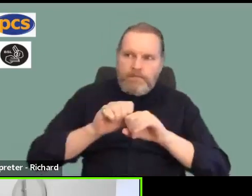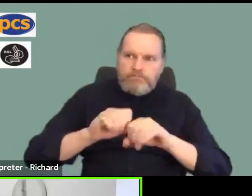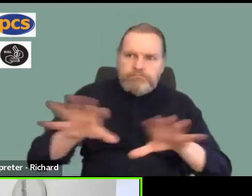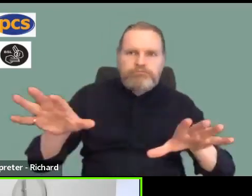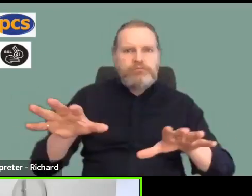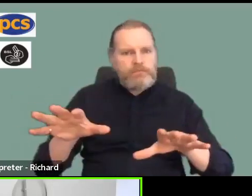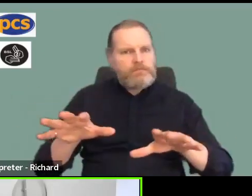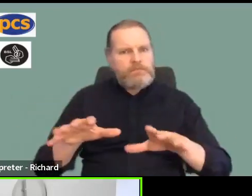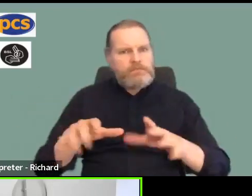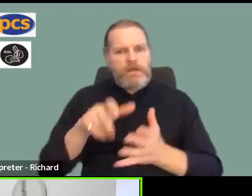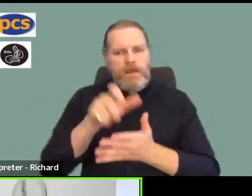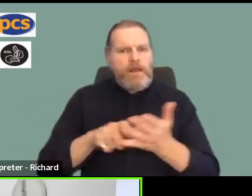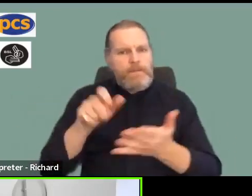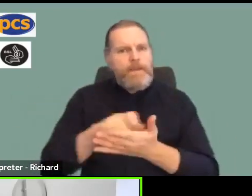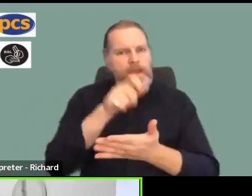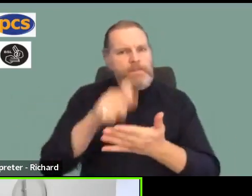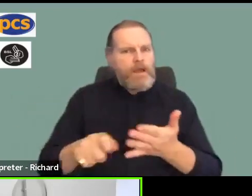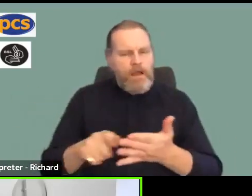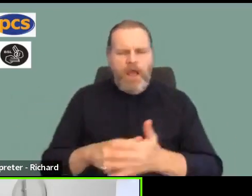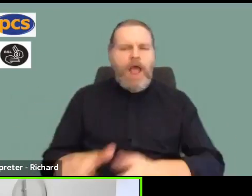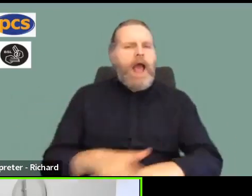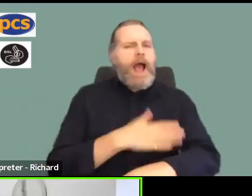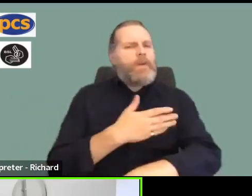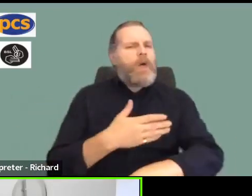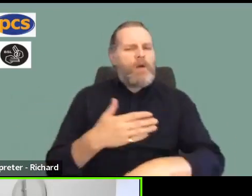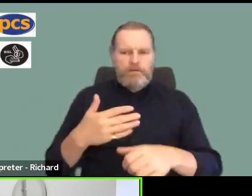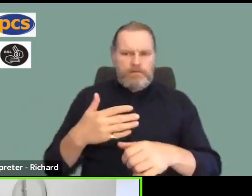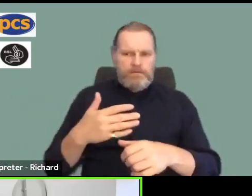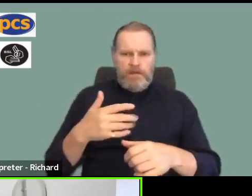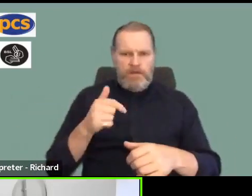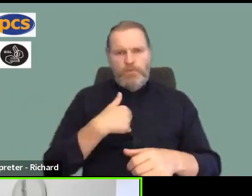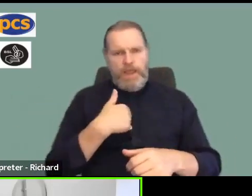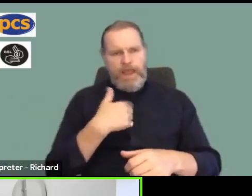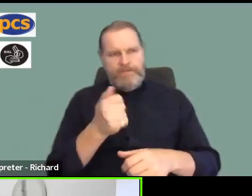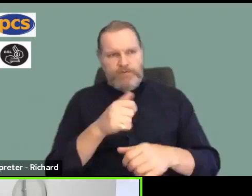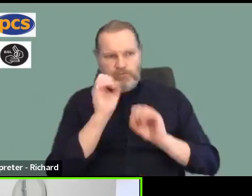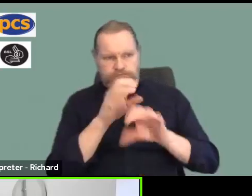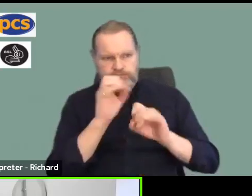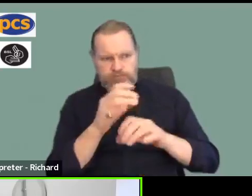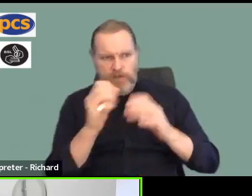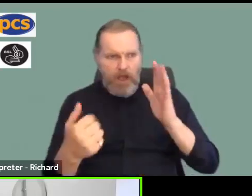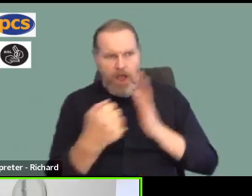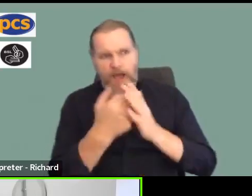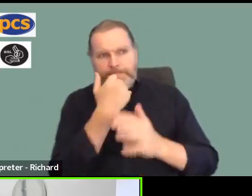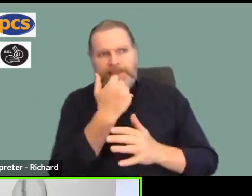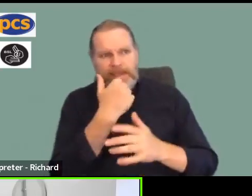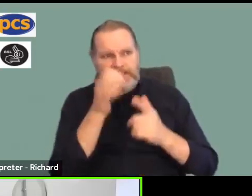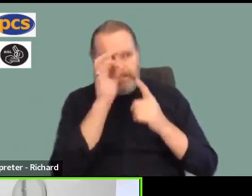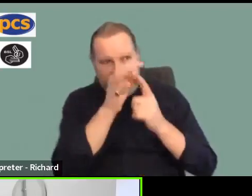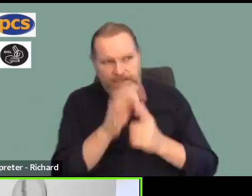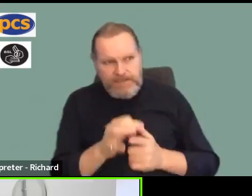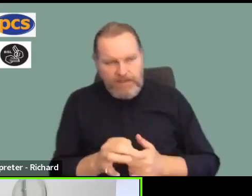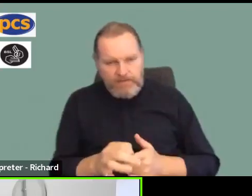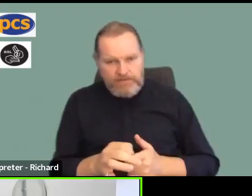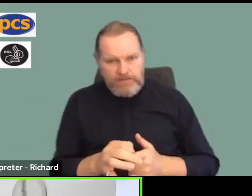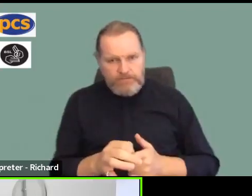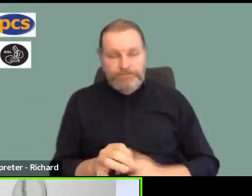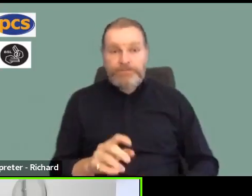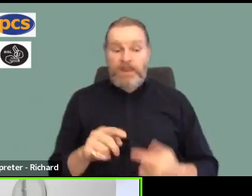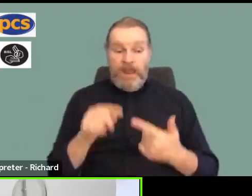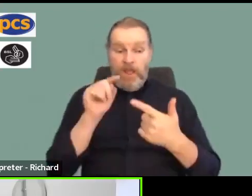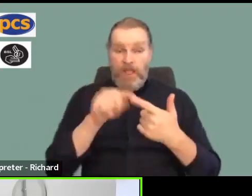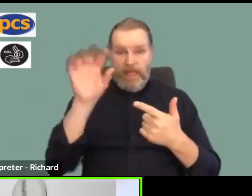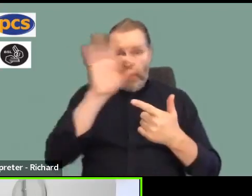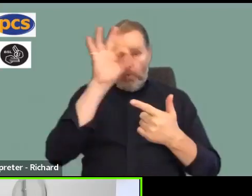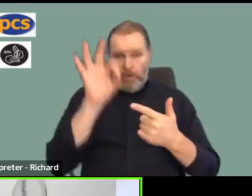In other words, how long do members have to update their details before the ballot opens? Lee, if I can just answer that one